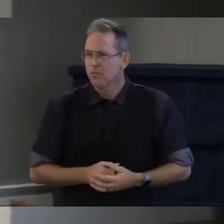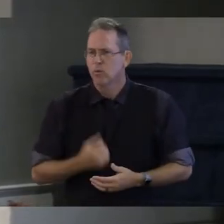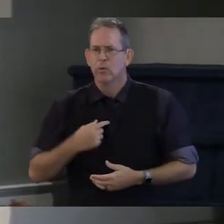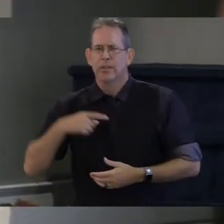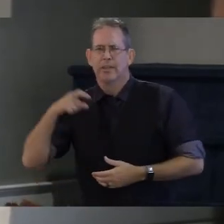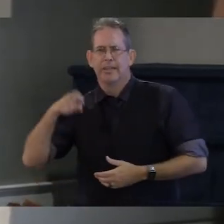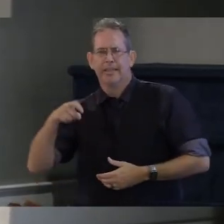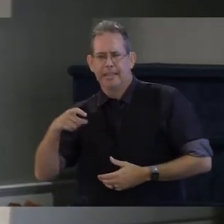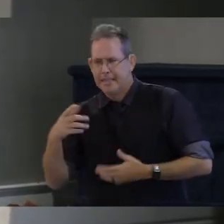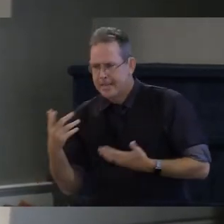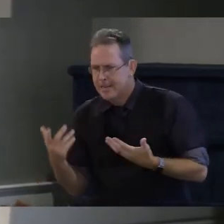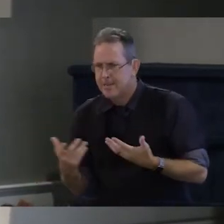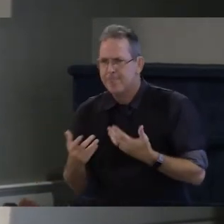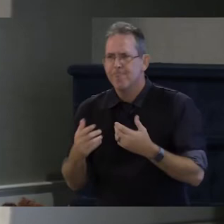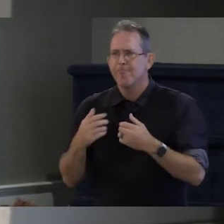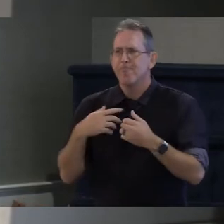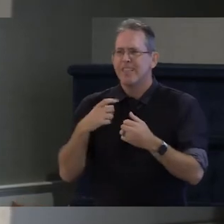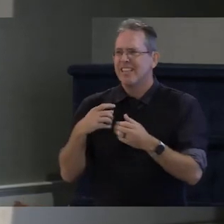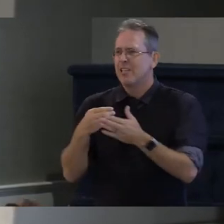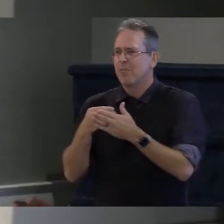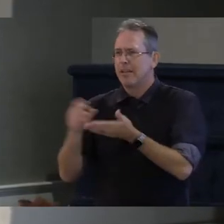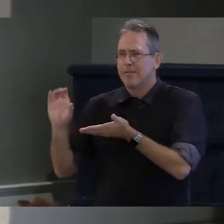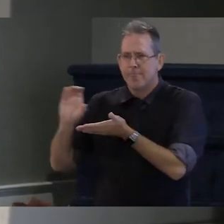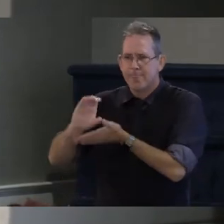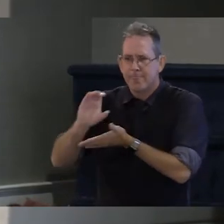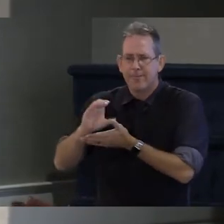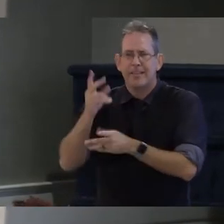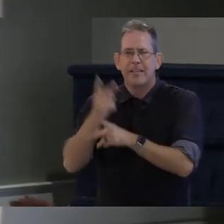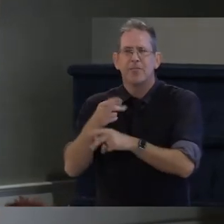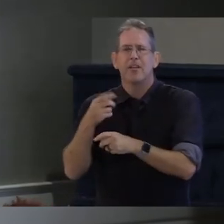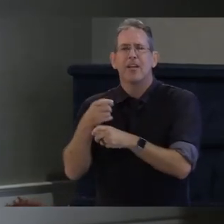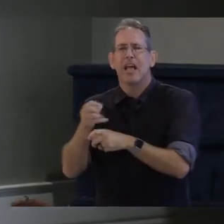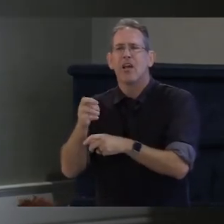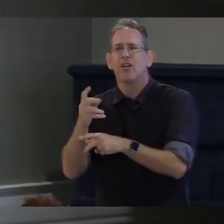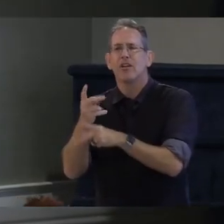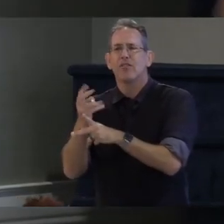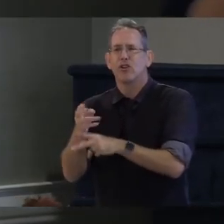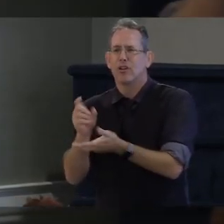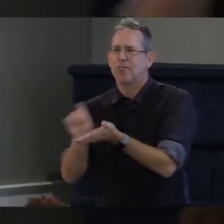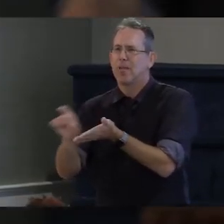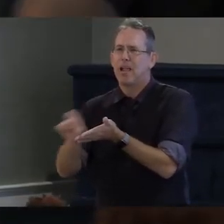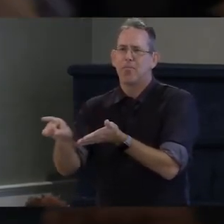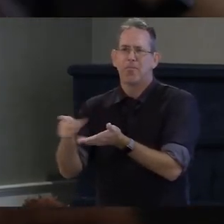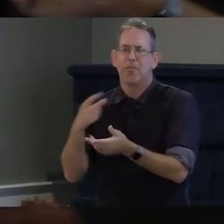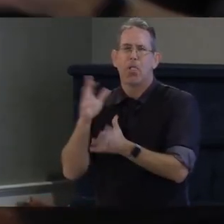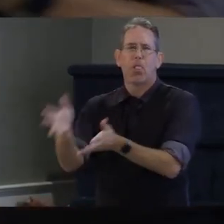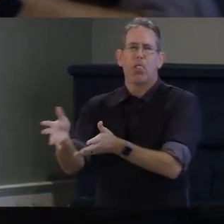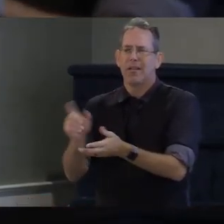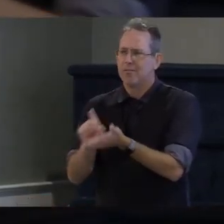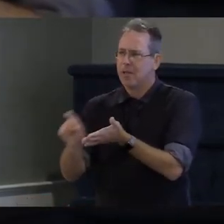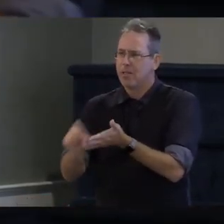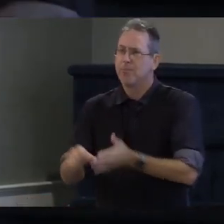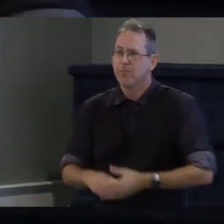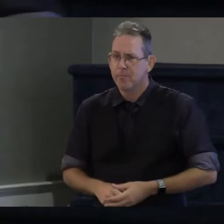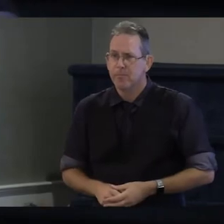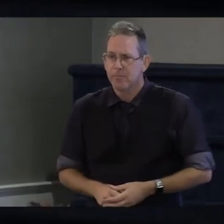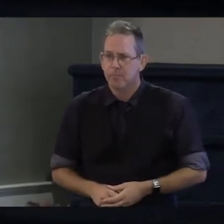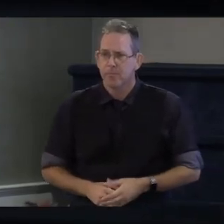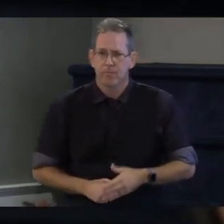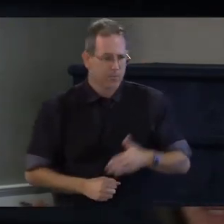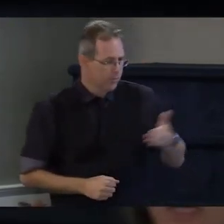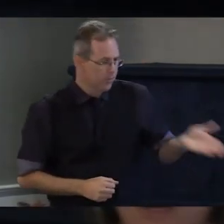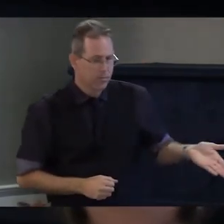unpaid caregivers and that's completely unacceptable eric retic this question along with